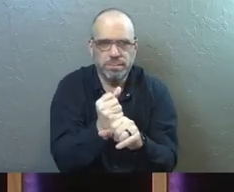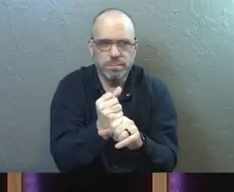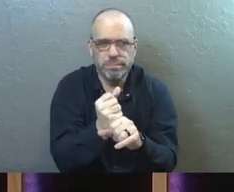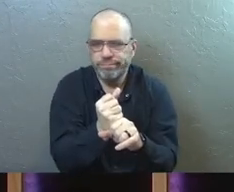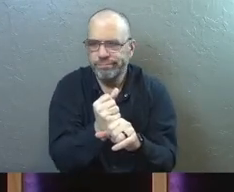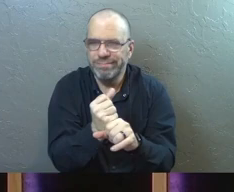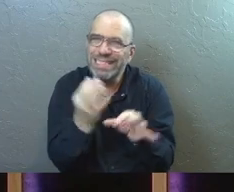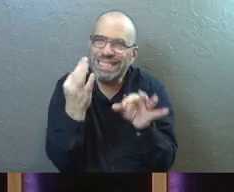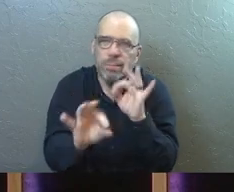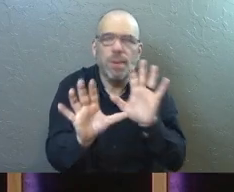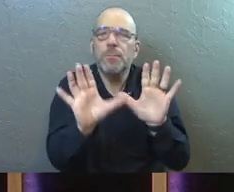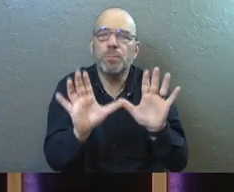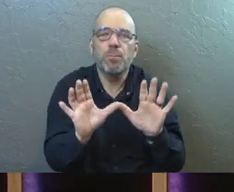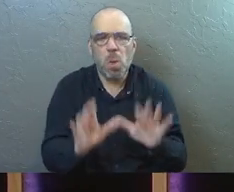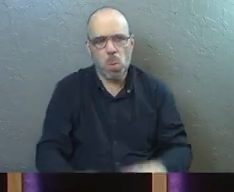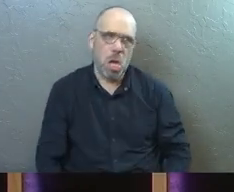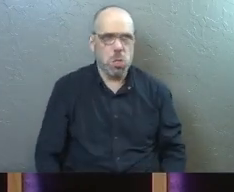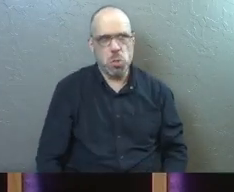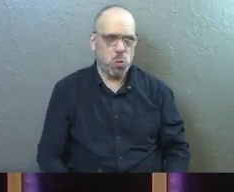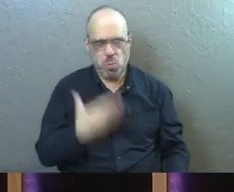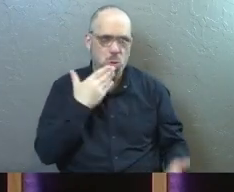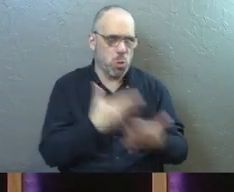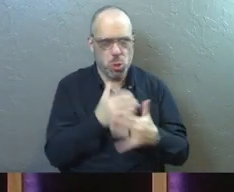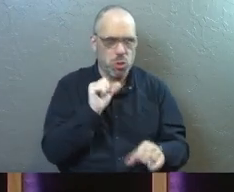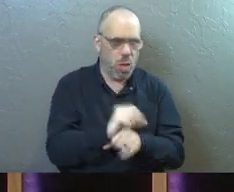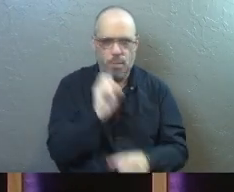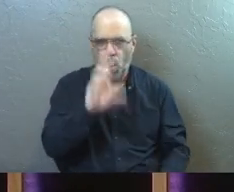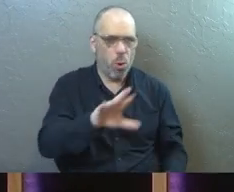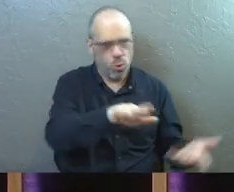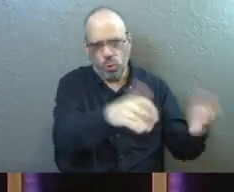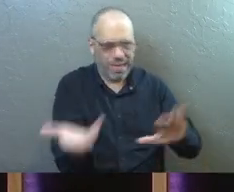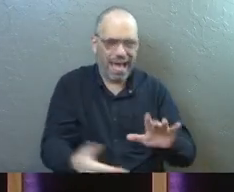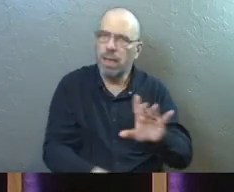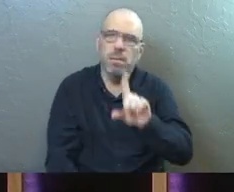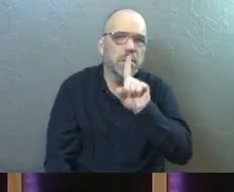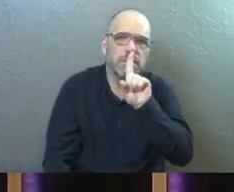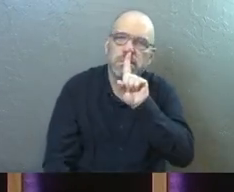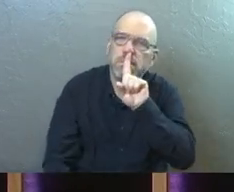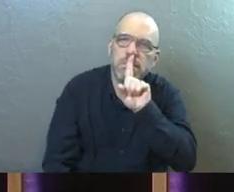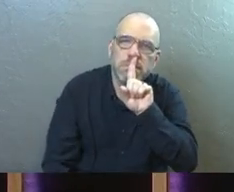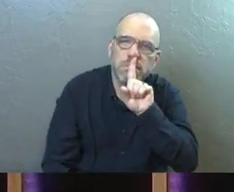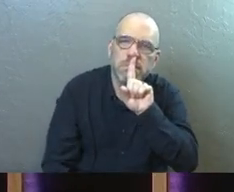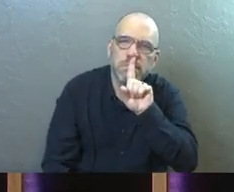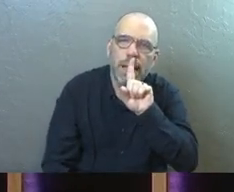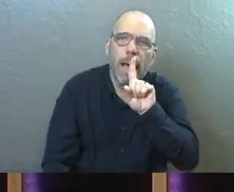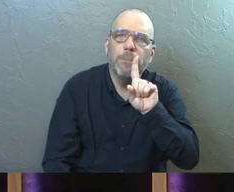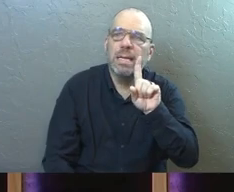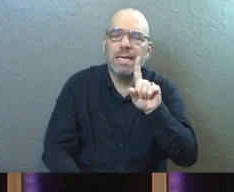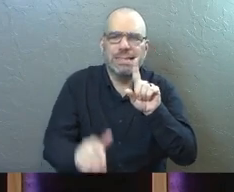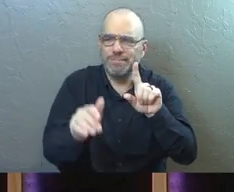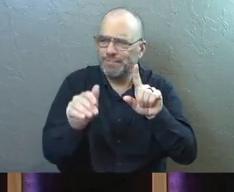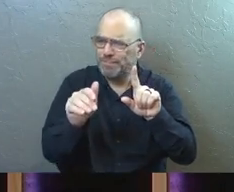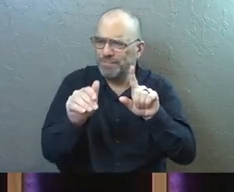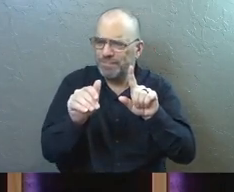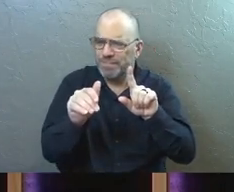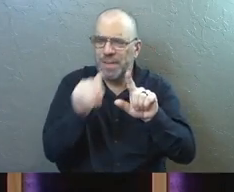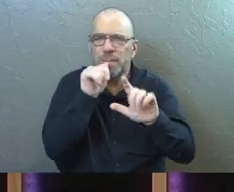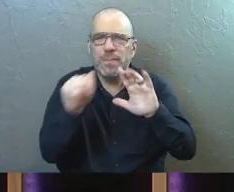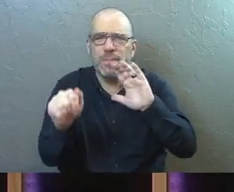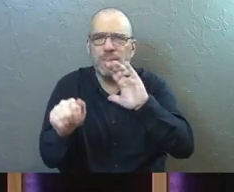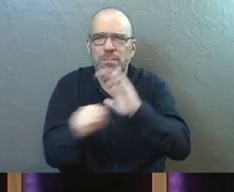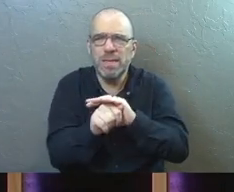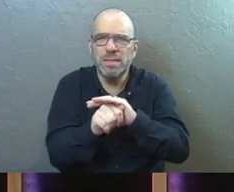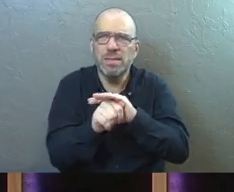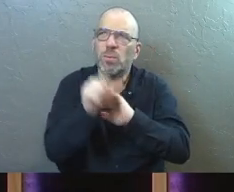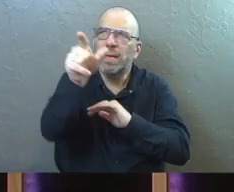I'm not trying to say that, well, you better do a good job or this, because there's great mystery in what God chooses